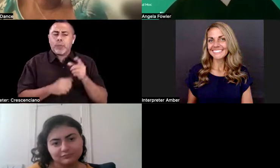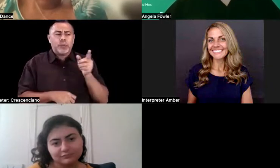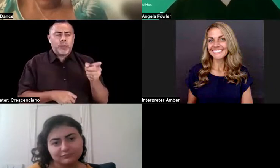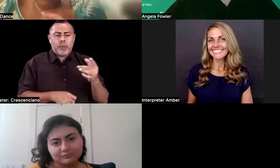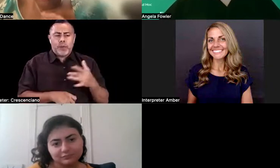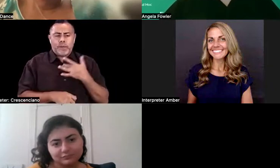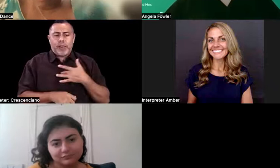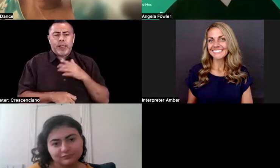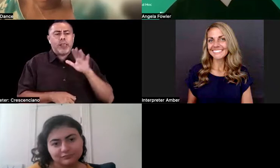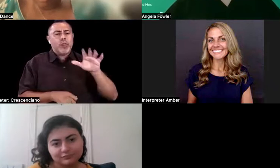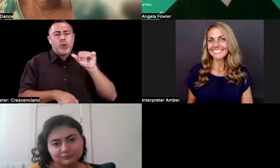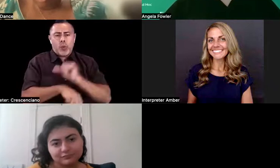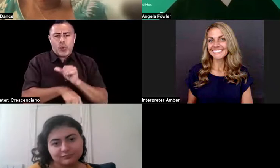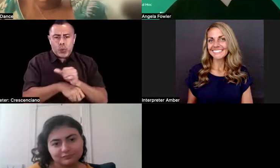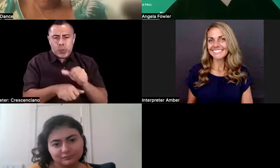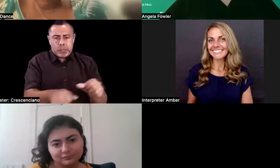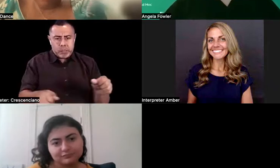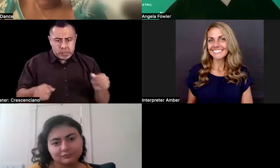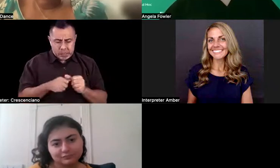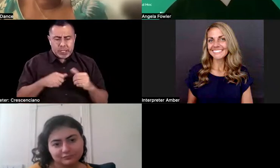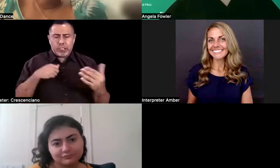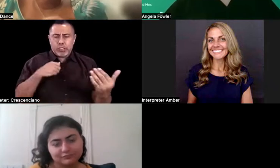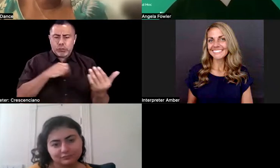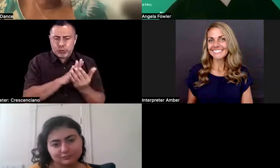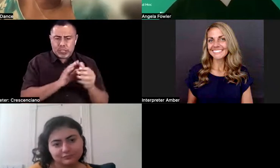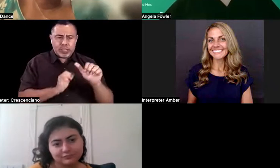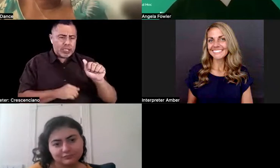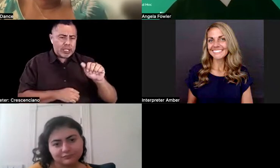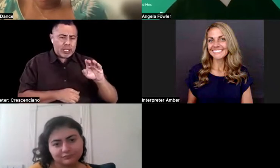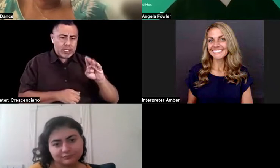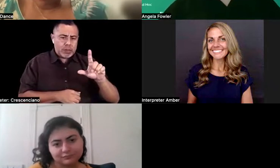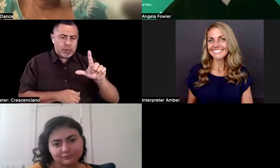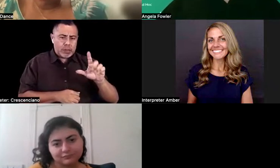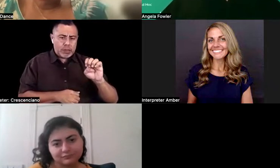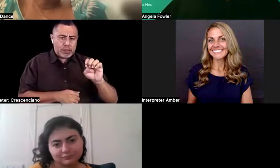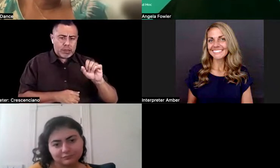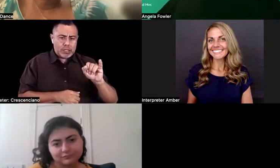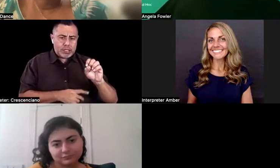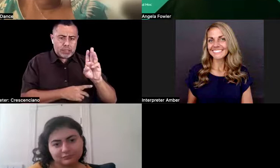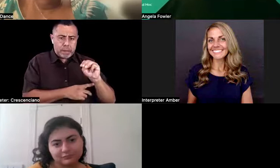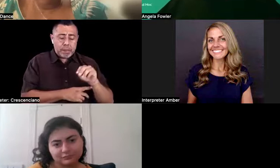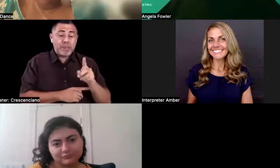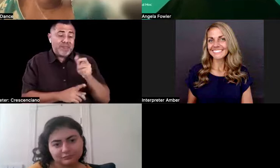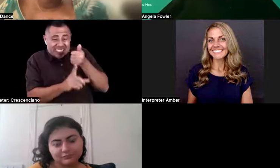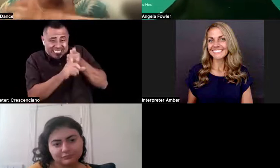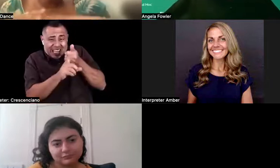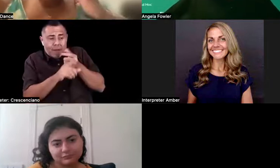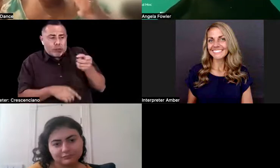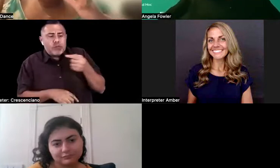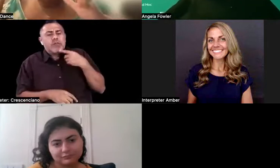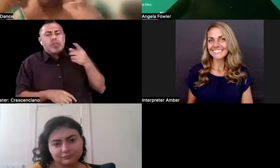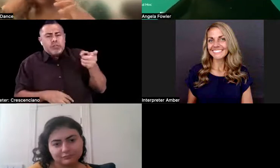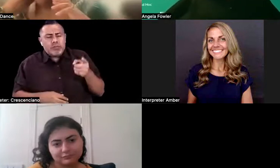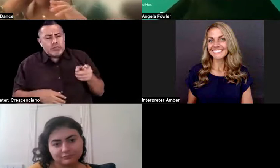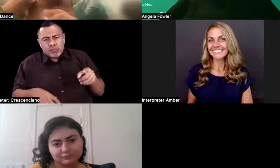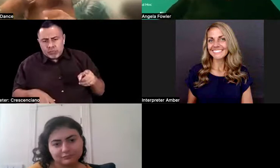Because you're saying like, you're making them put it in a contract, like, and you're making sure that you're having those difficult conversations, but beyond,